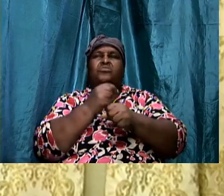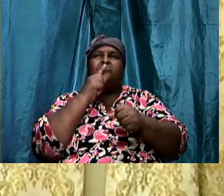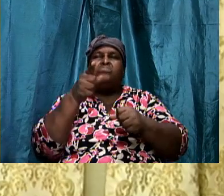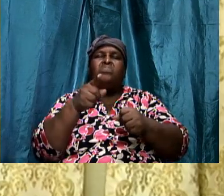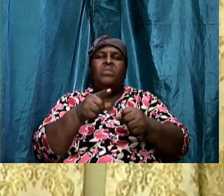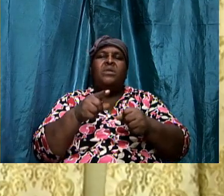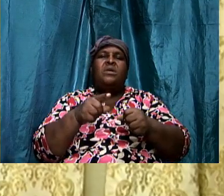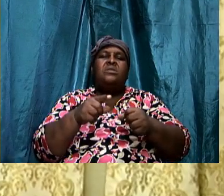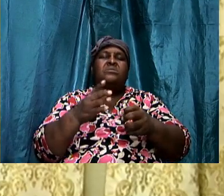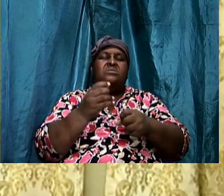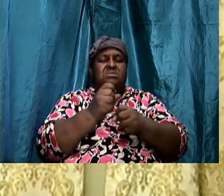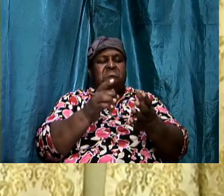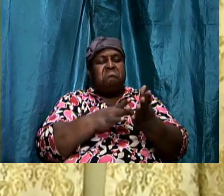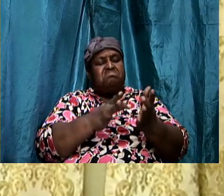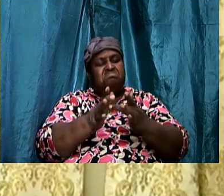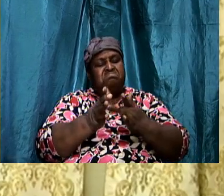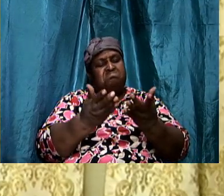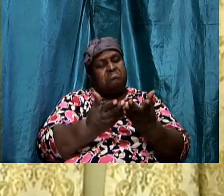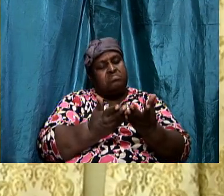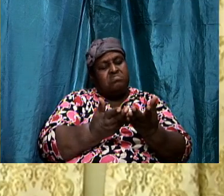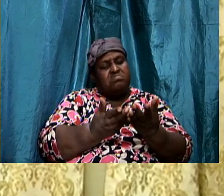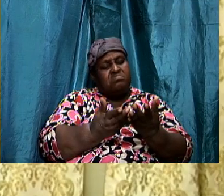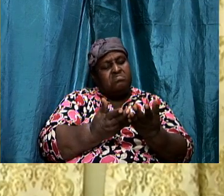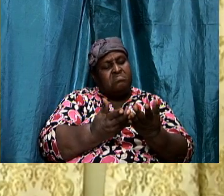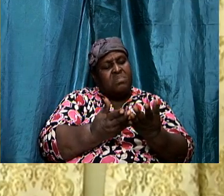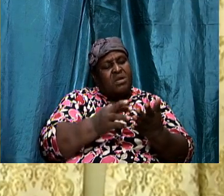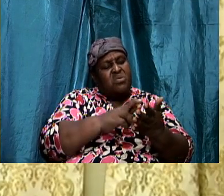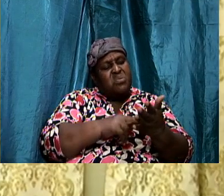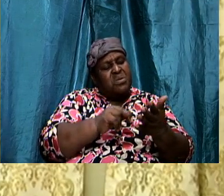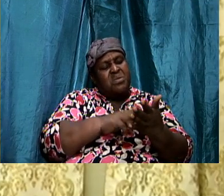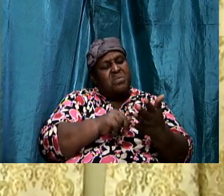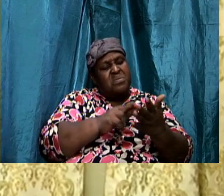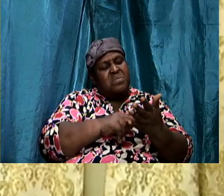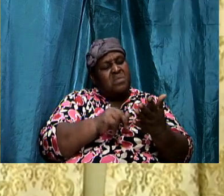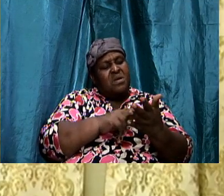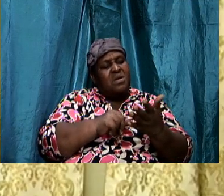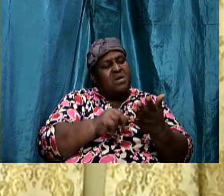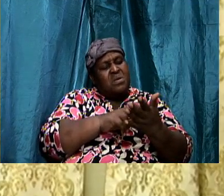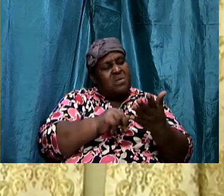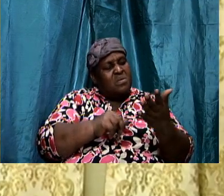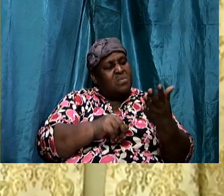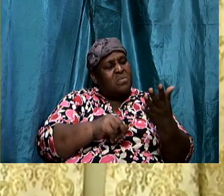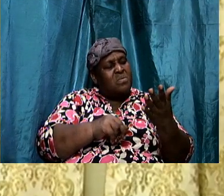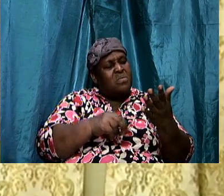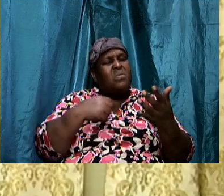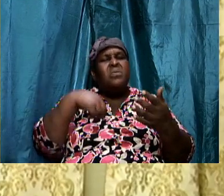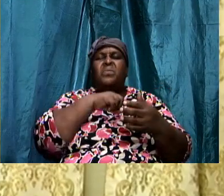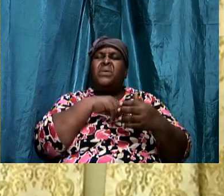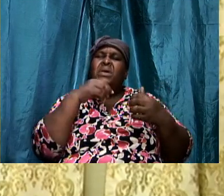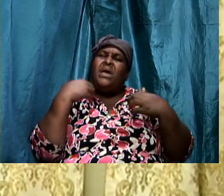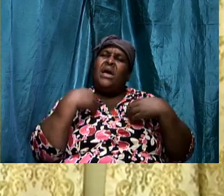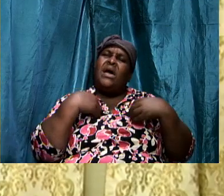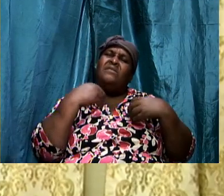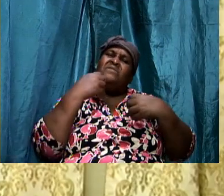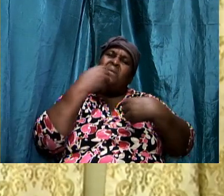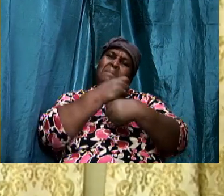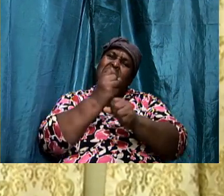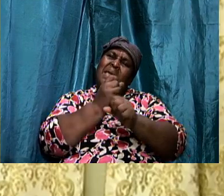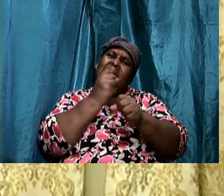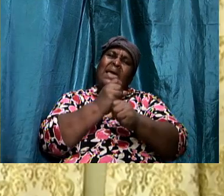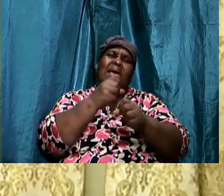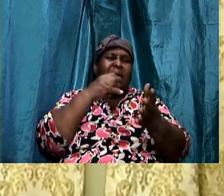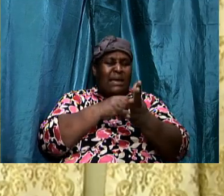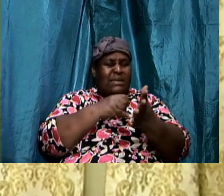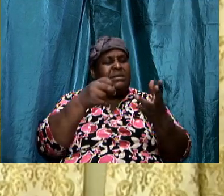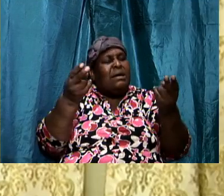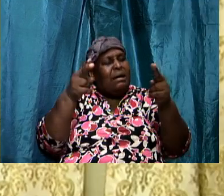bible. And read it. We are going to have to fight. To make it happen. We are going to have to put things in place. To